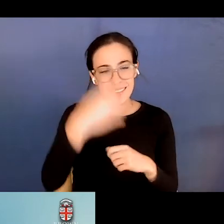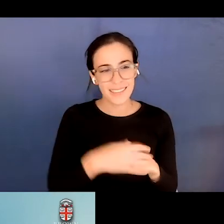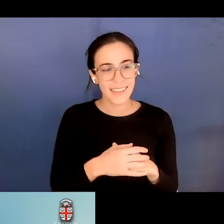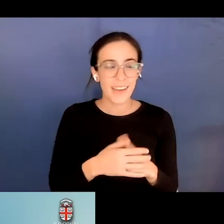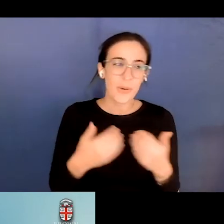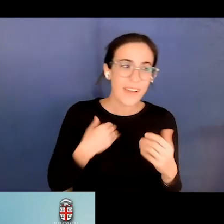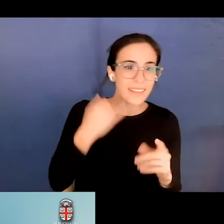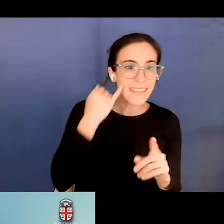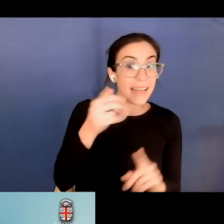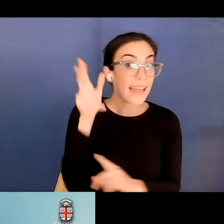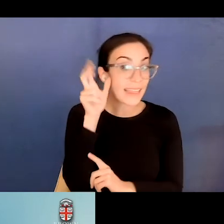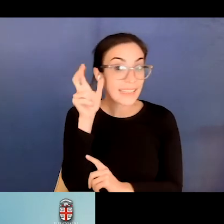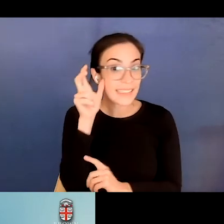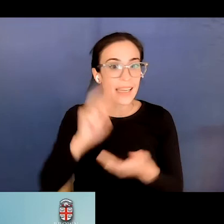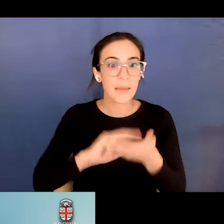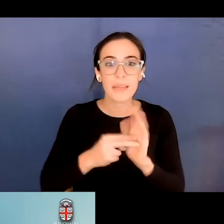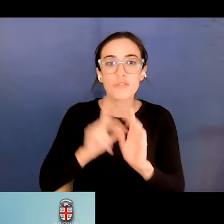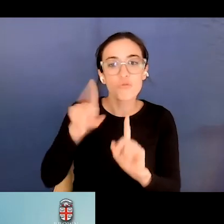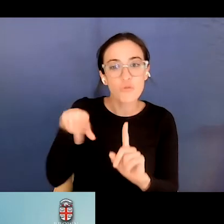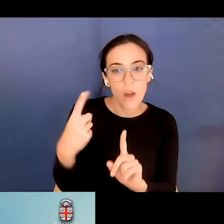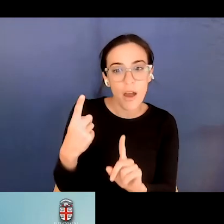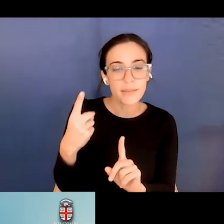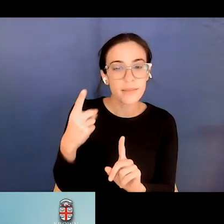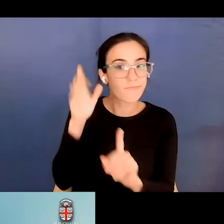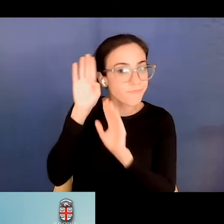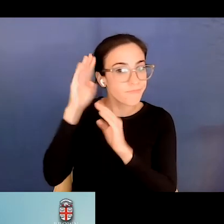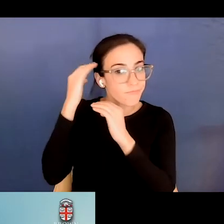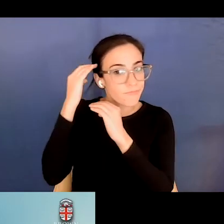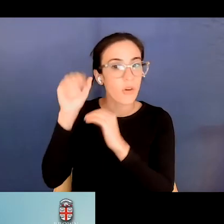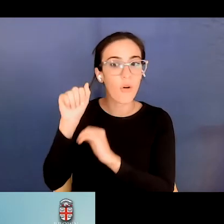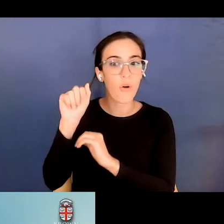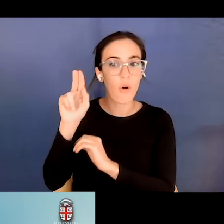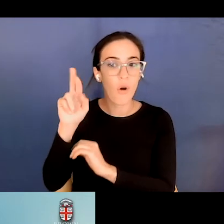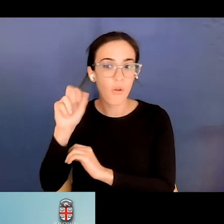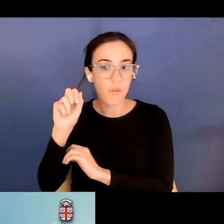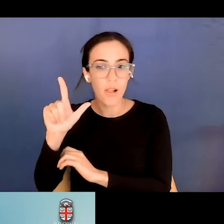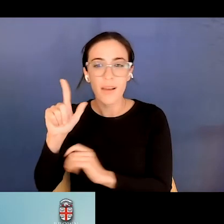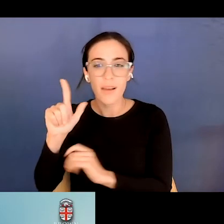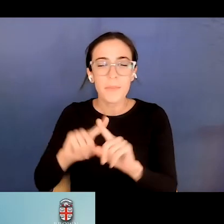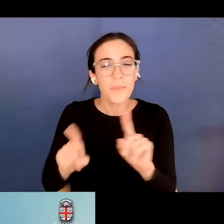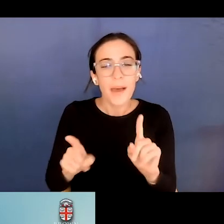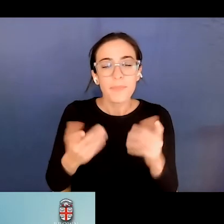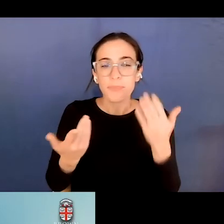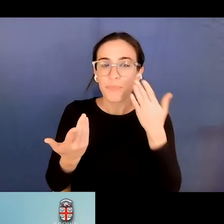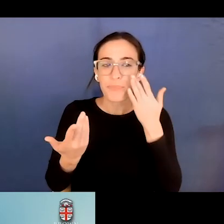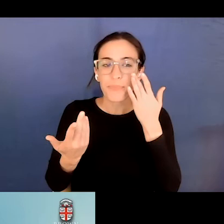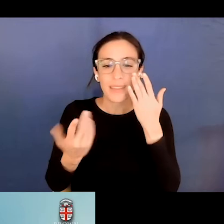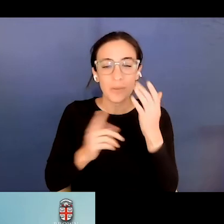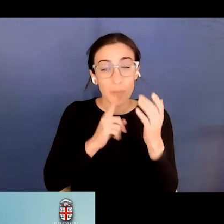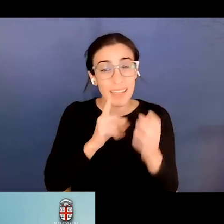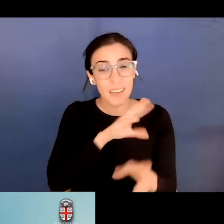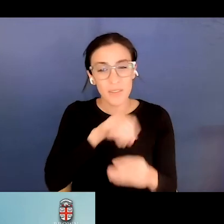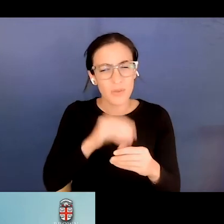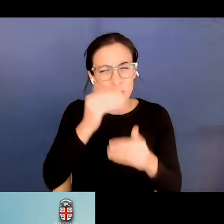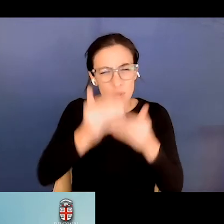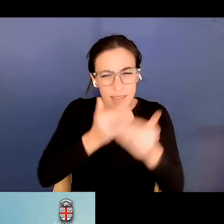but you know, listening involves lots of processing of different types of information. So I just,